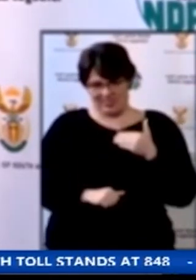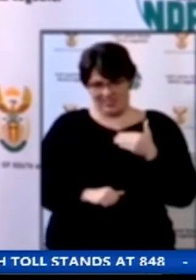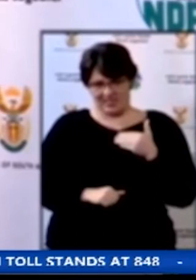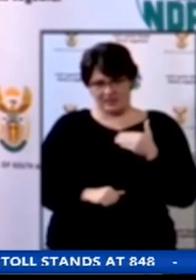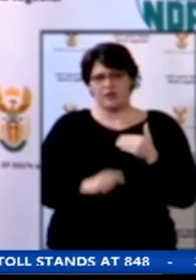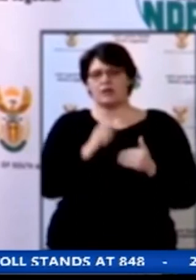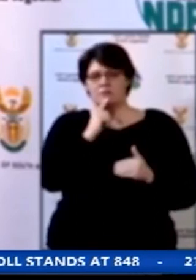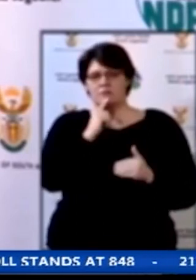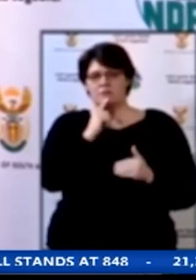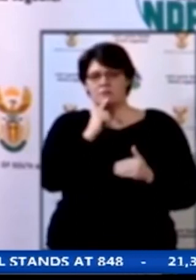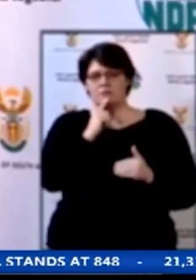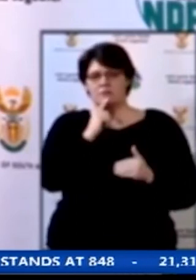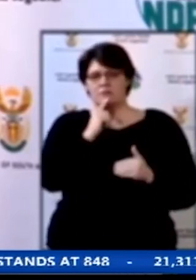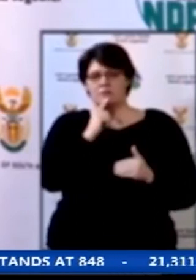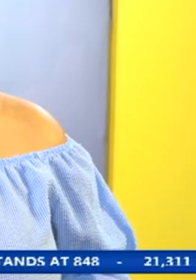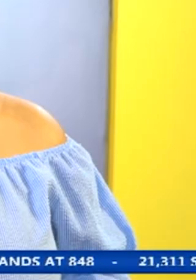allowed in law